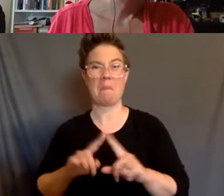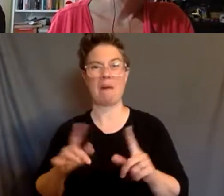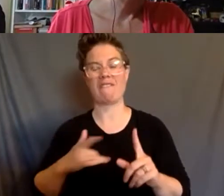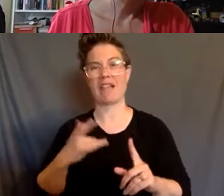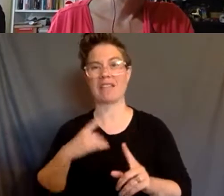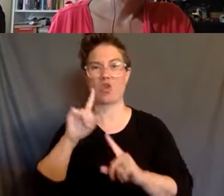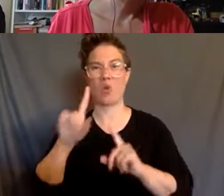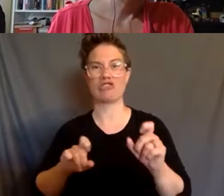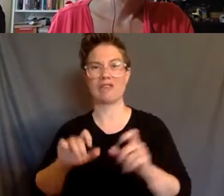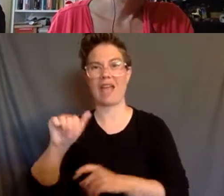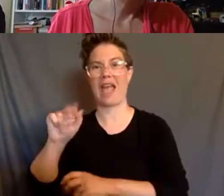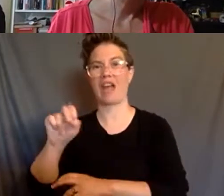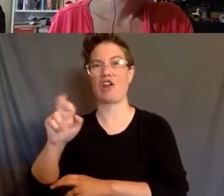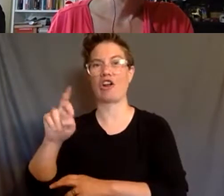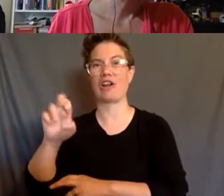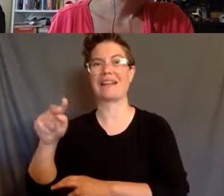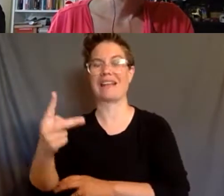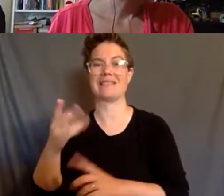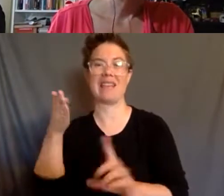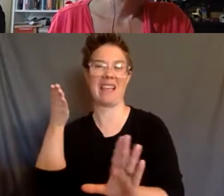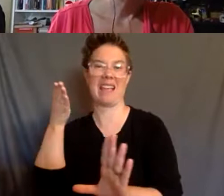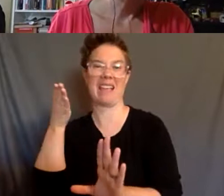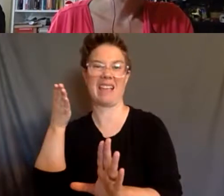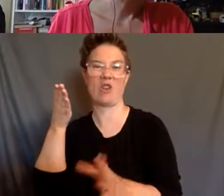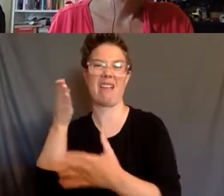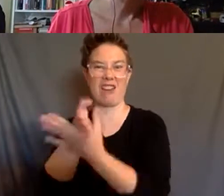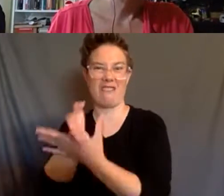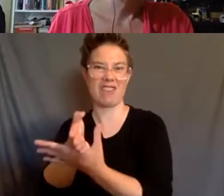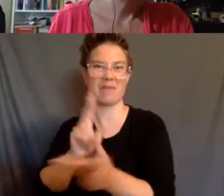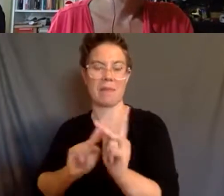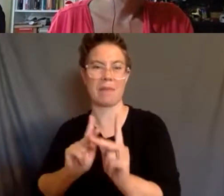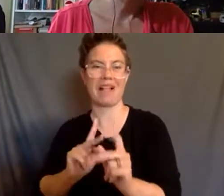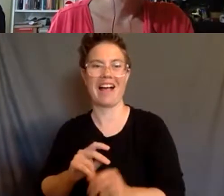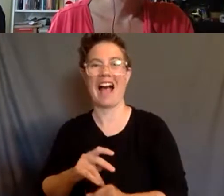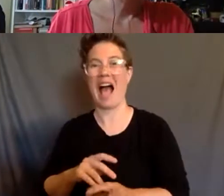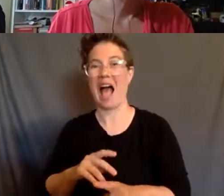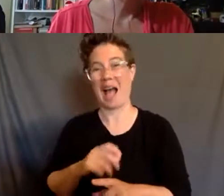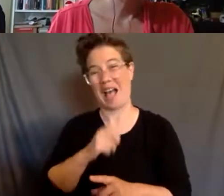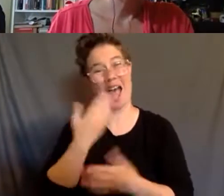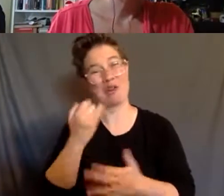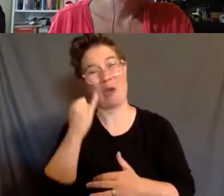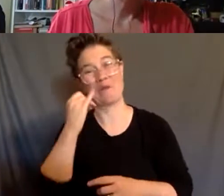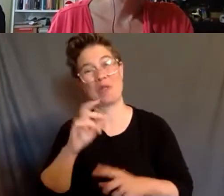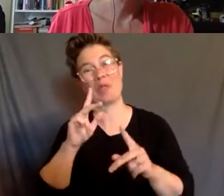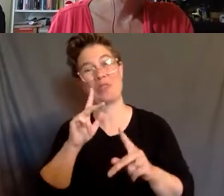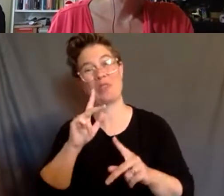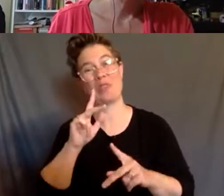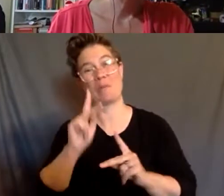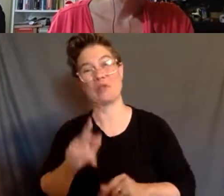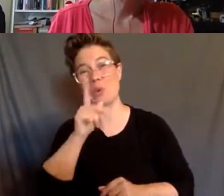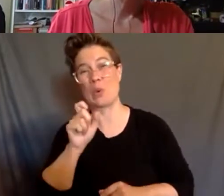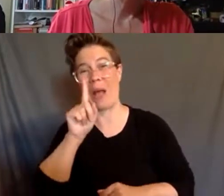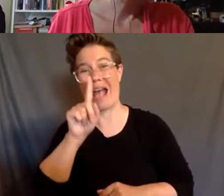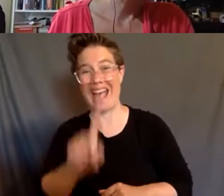anarchist interventions. Um, and I, yeah, I'm not sure if that's what the other questioner was thinking, but that just was what made that question me think. And I'm curious, like